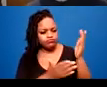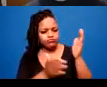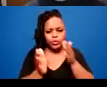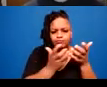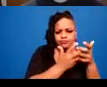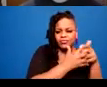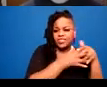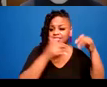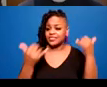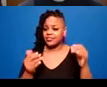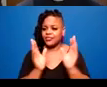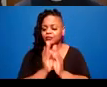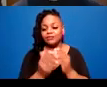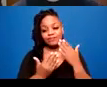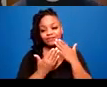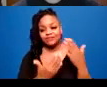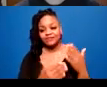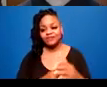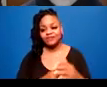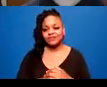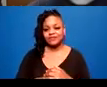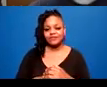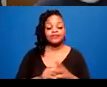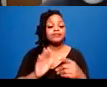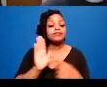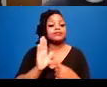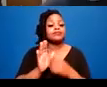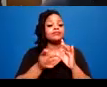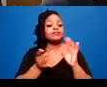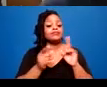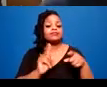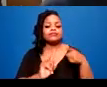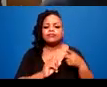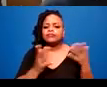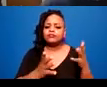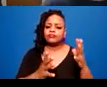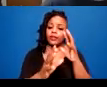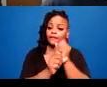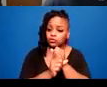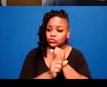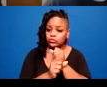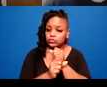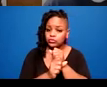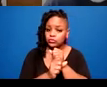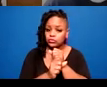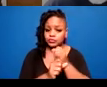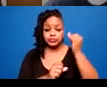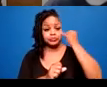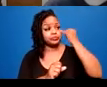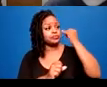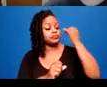This is a note about confidentiality in case anyone asks questions that share personal information.